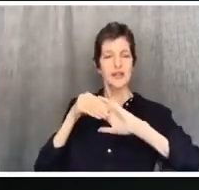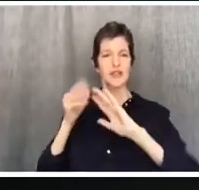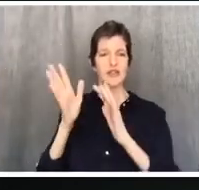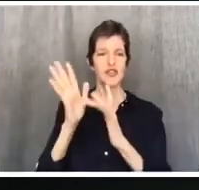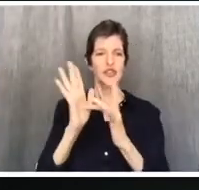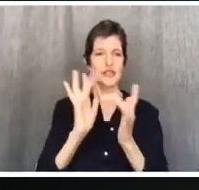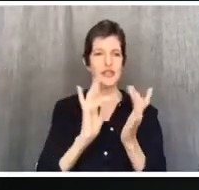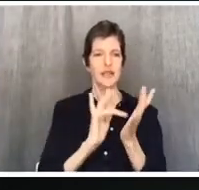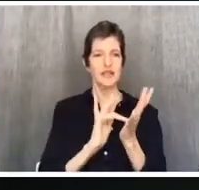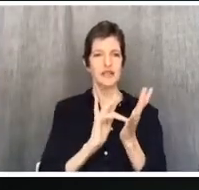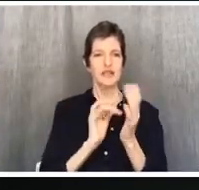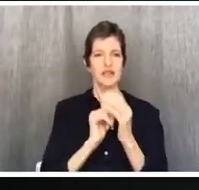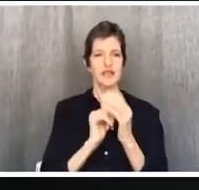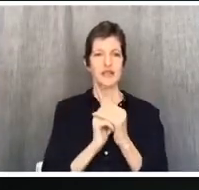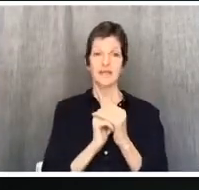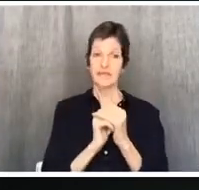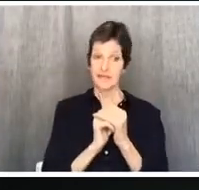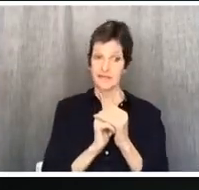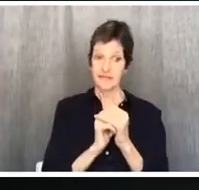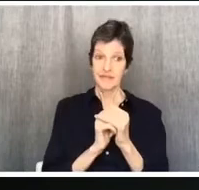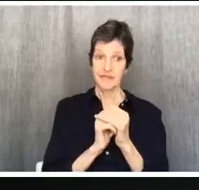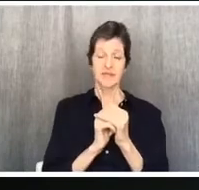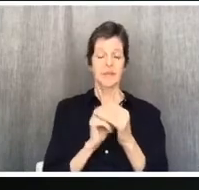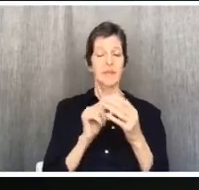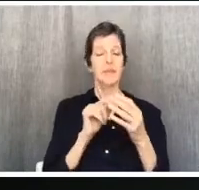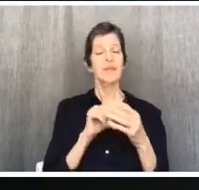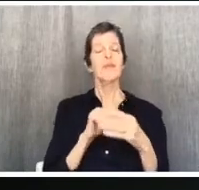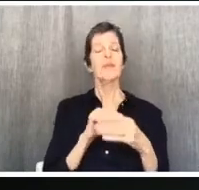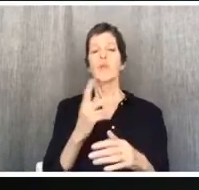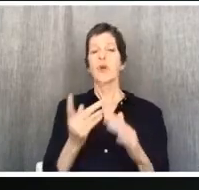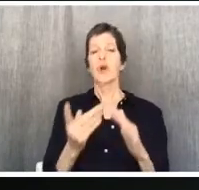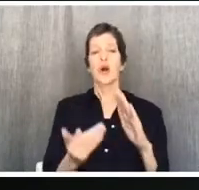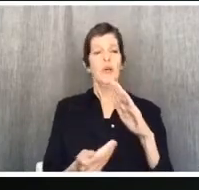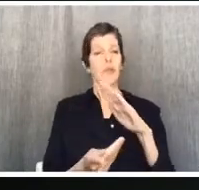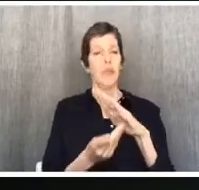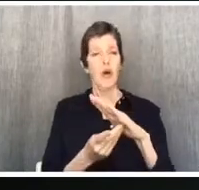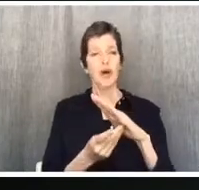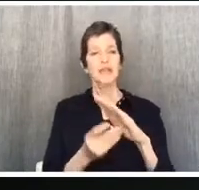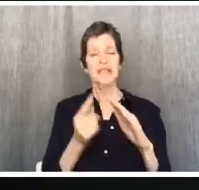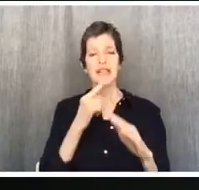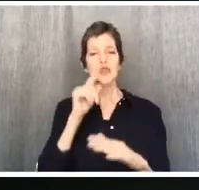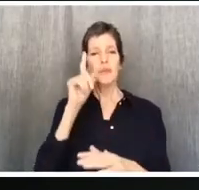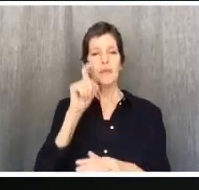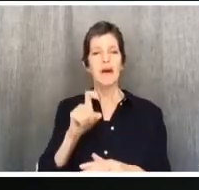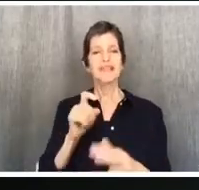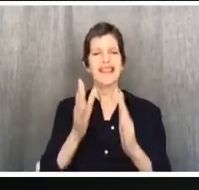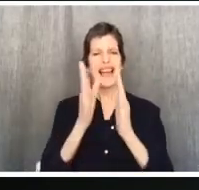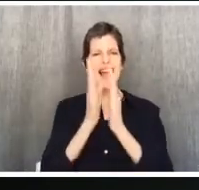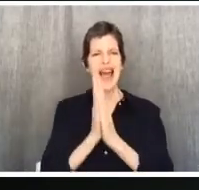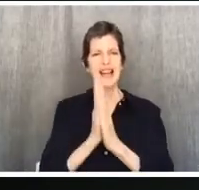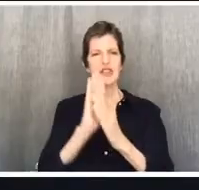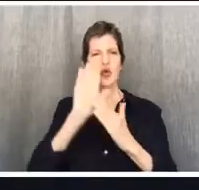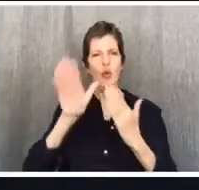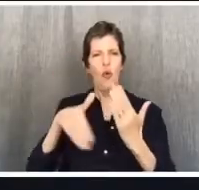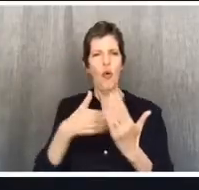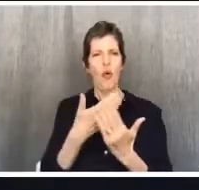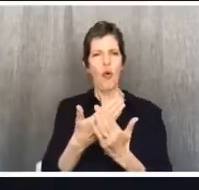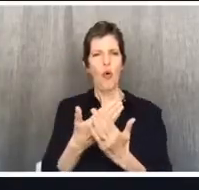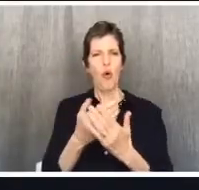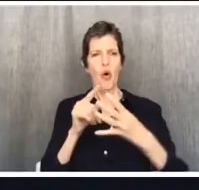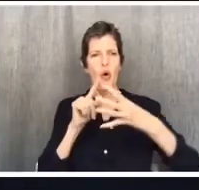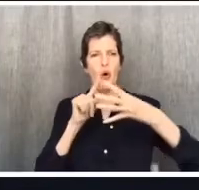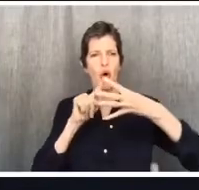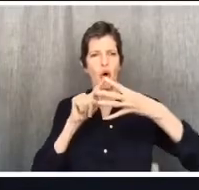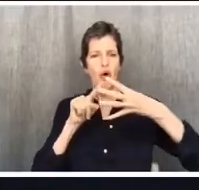It's a master stroke on Paul's part. He's, he's like talking about meat sacrifice to idols and whether it's in the